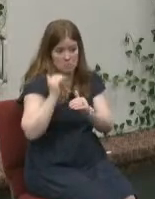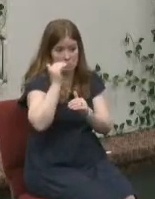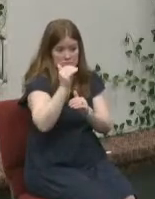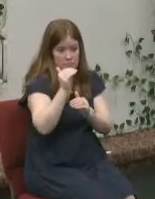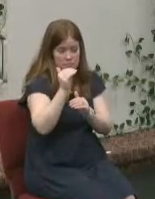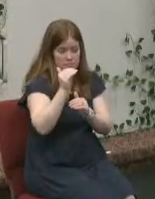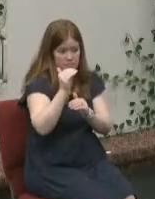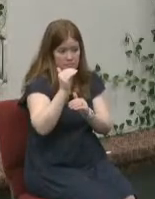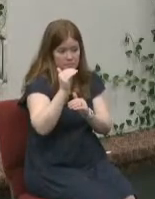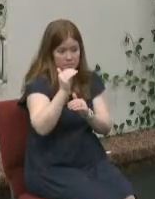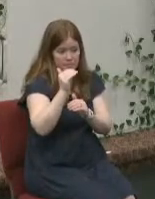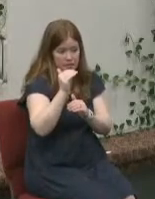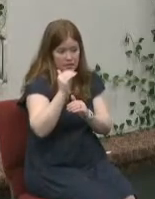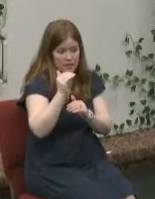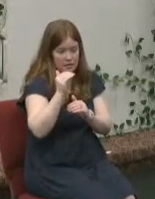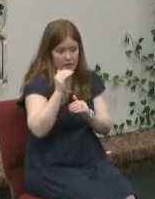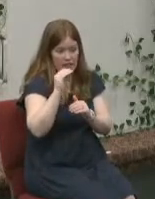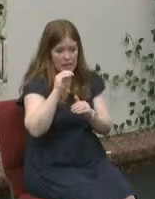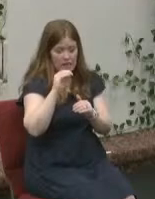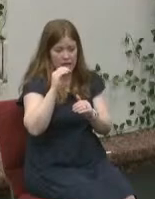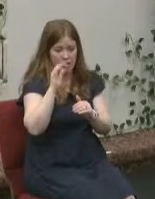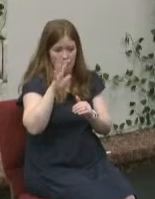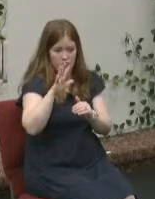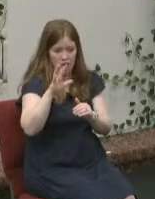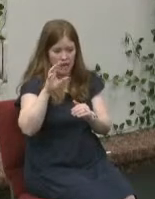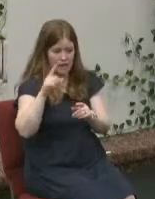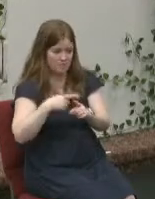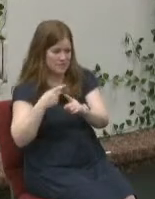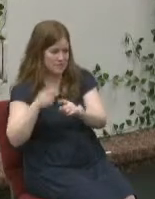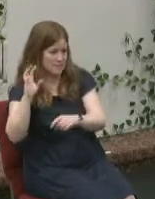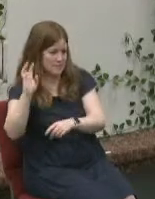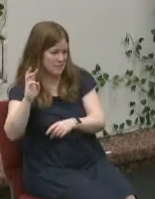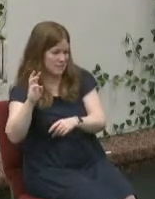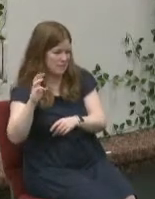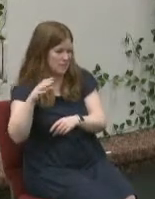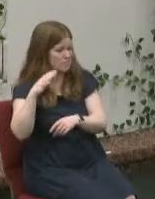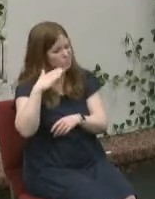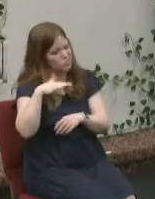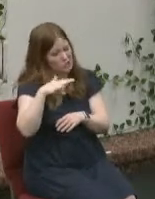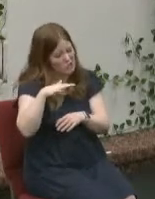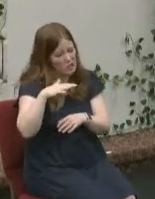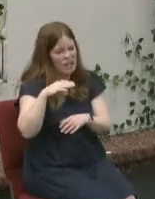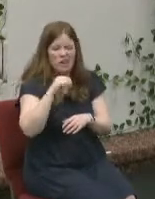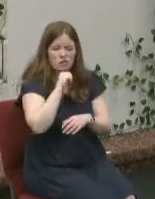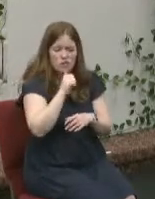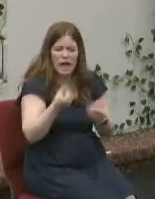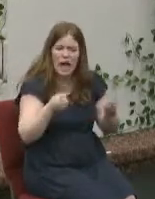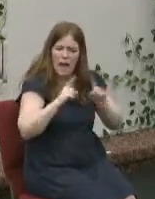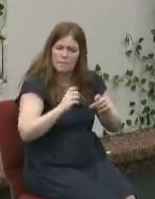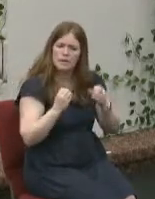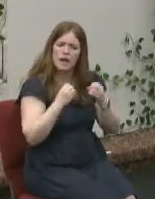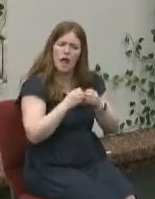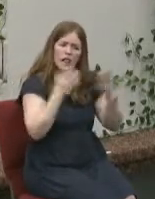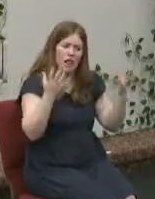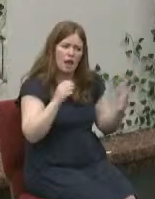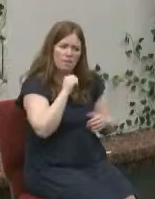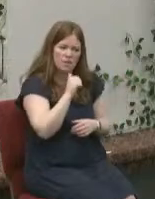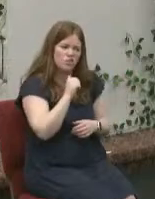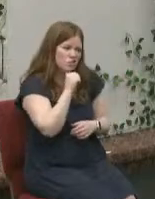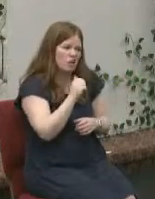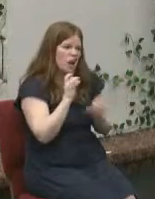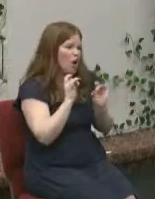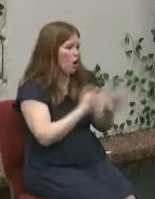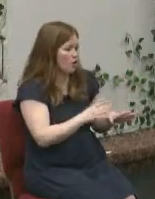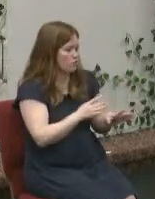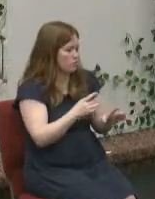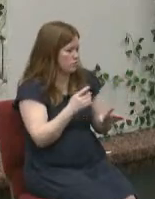and levels five through six are called moderate and they happen less often but they're more severe they're monthly and maybe